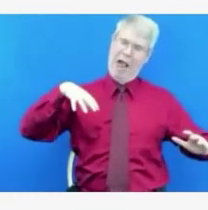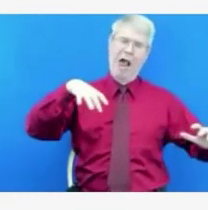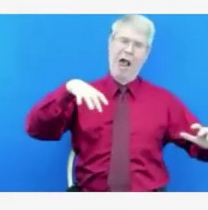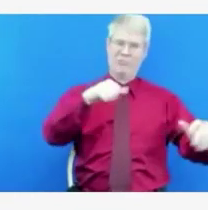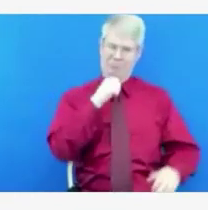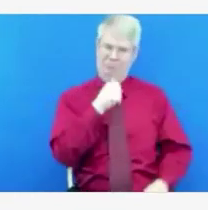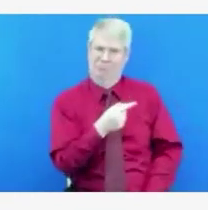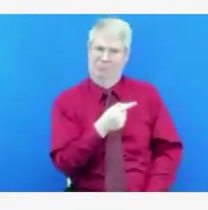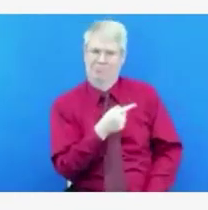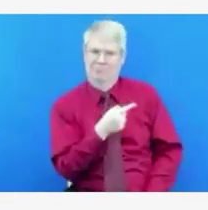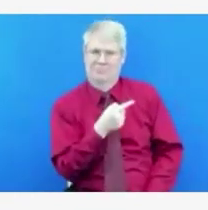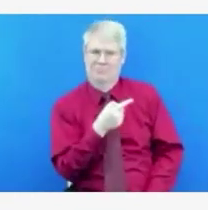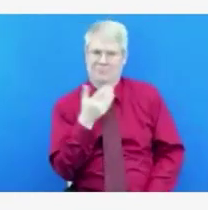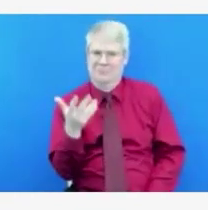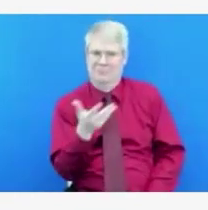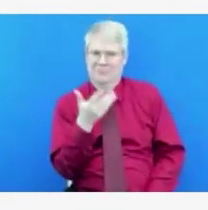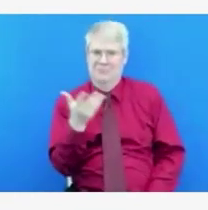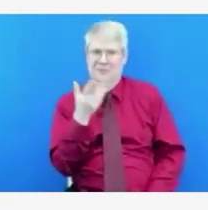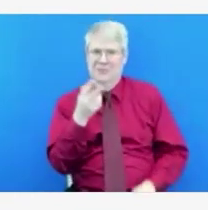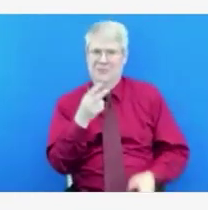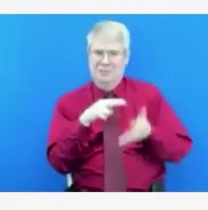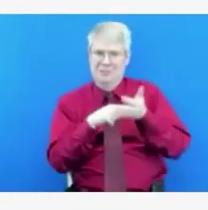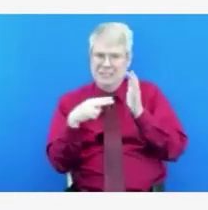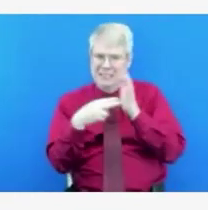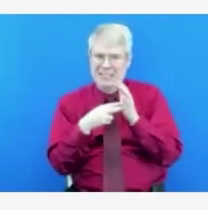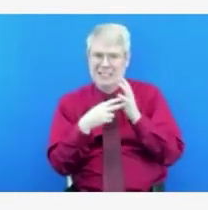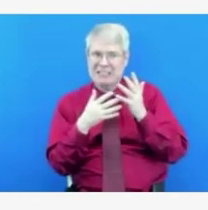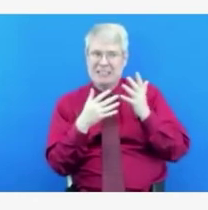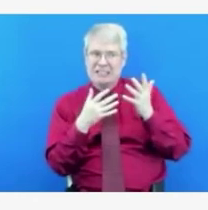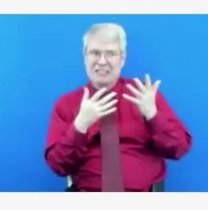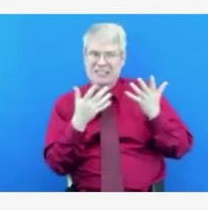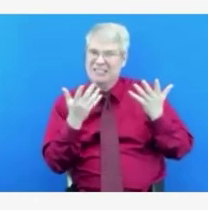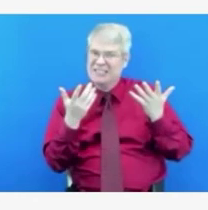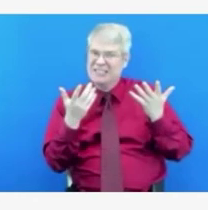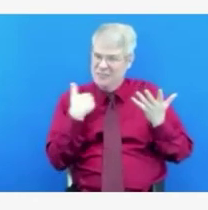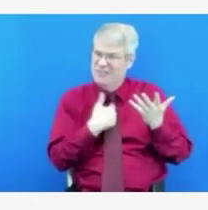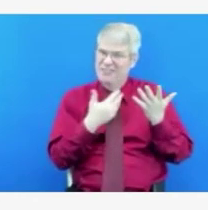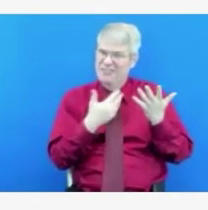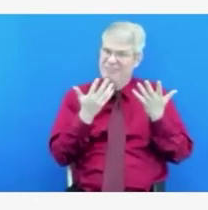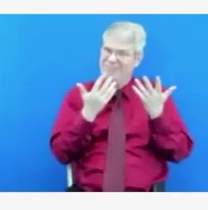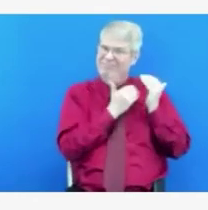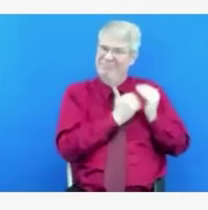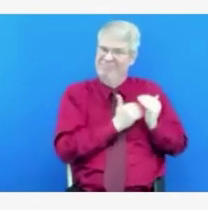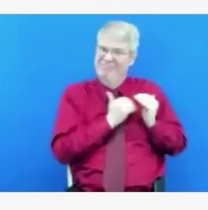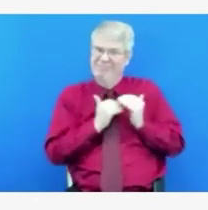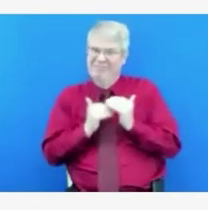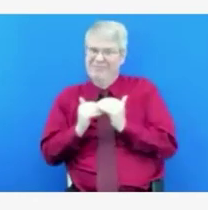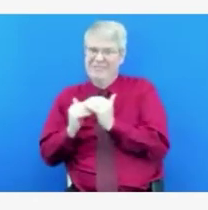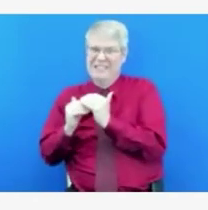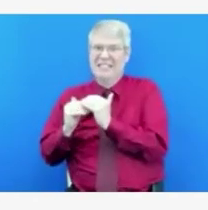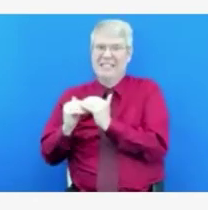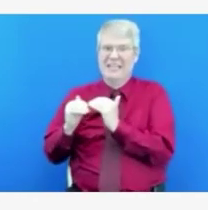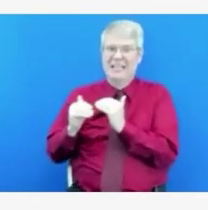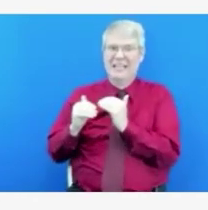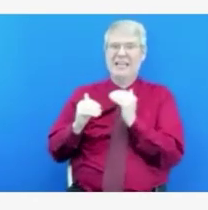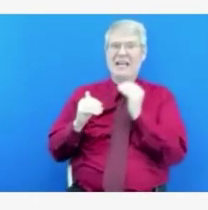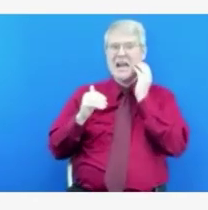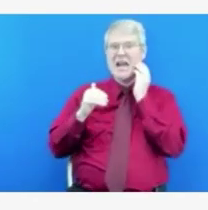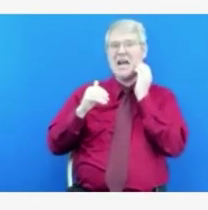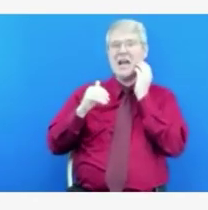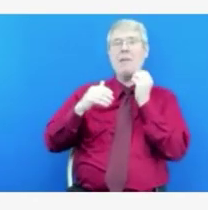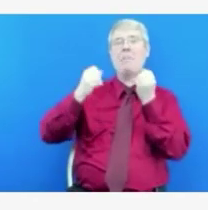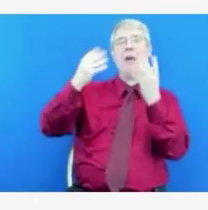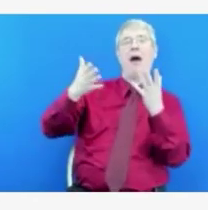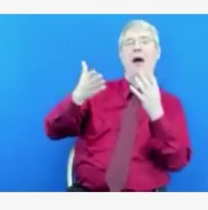people are coming into our hospitals questioning what we do. One of my leaders said to me that her greatest